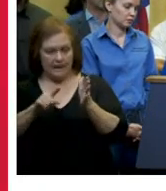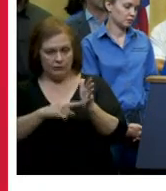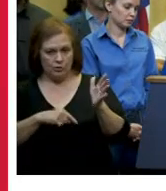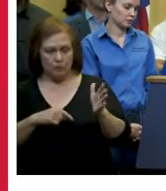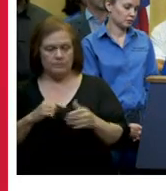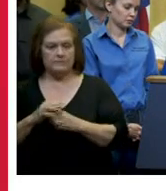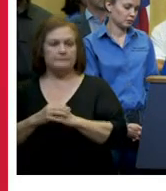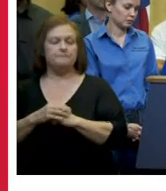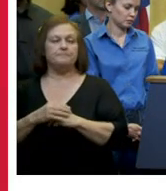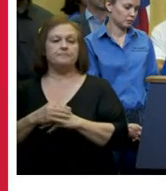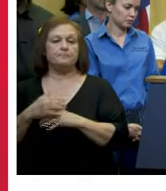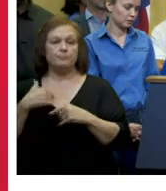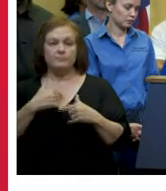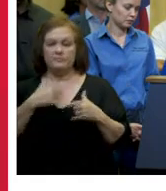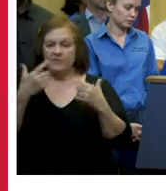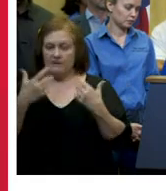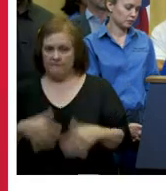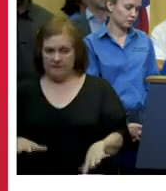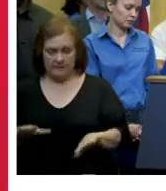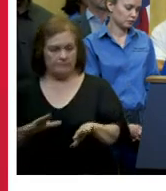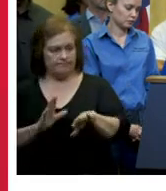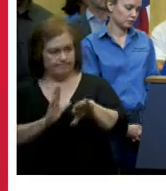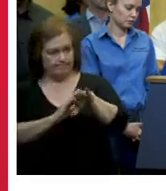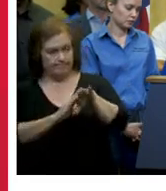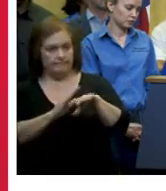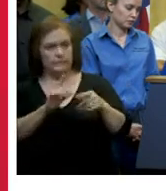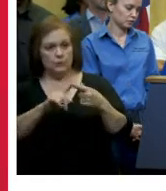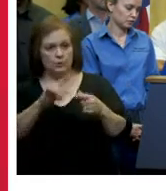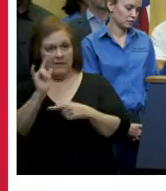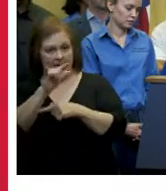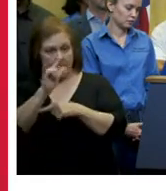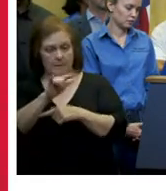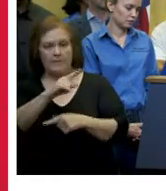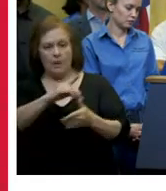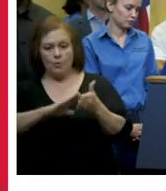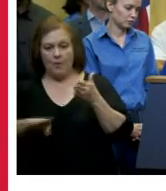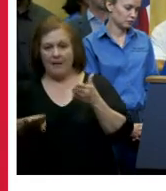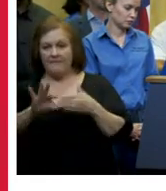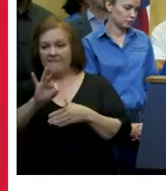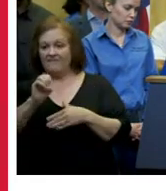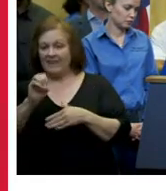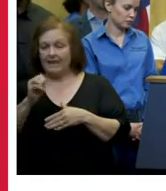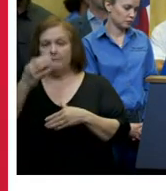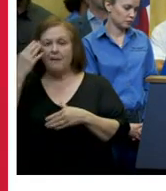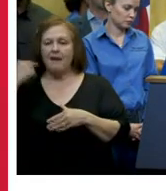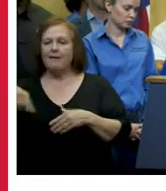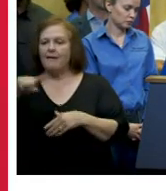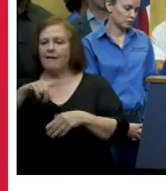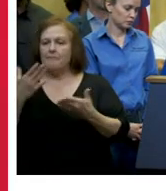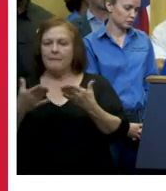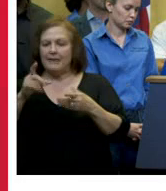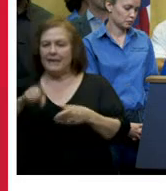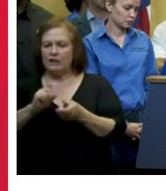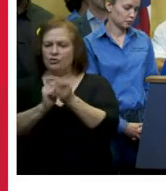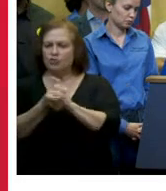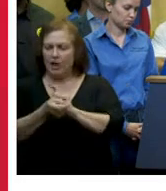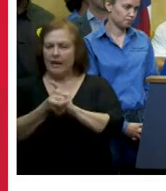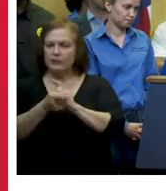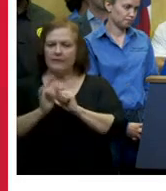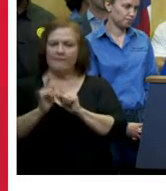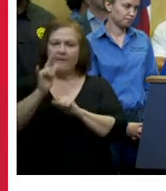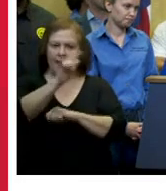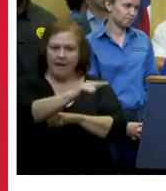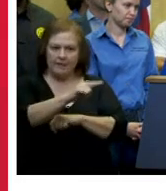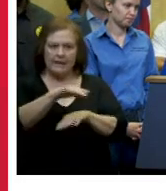issued travel advisories for the new orleans airport and they're waiving fees to to change flights and as christian indicated